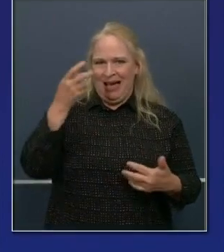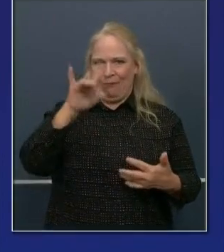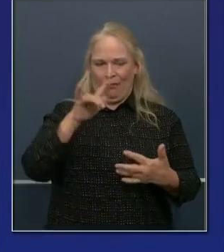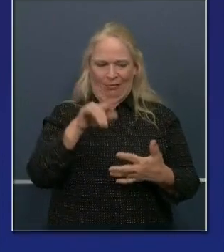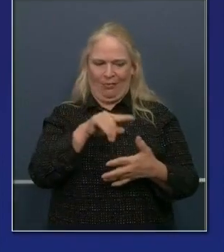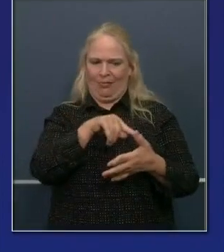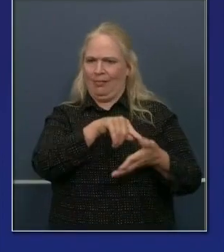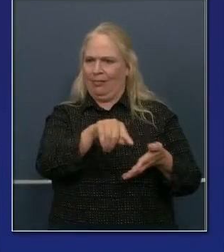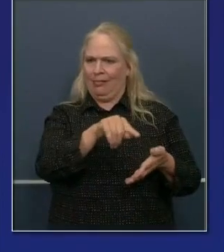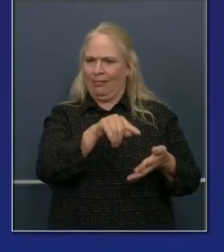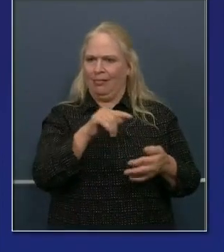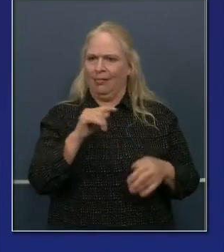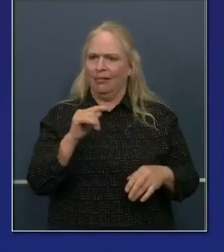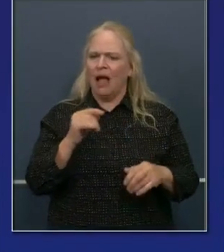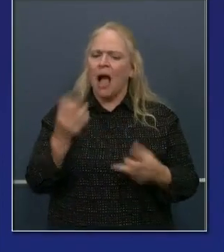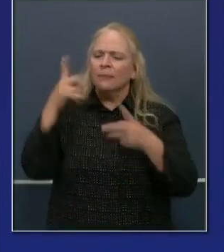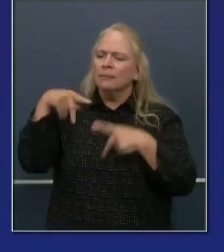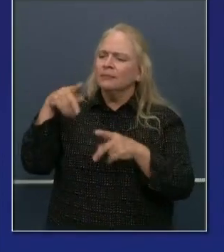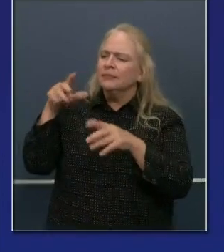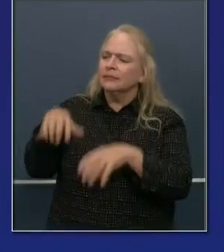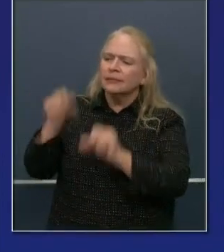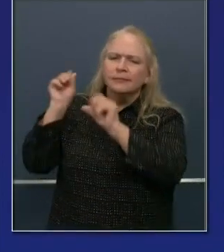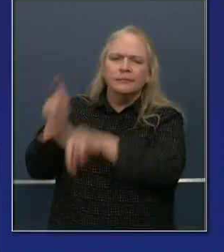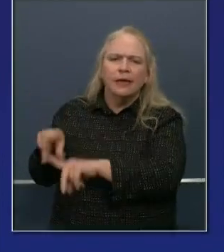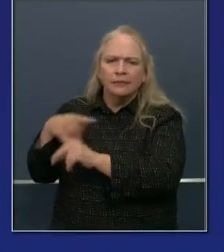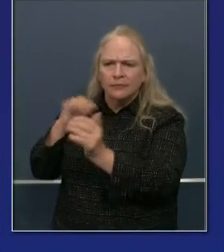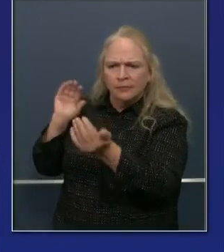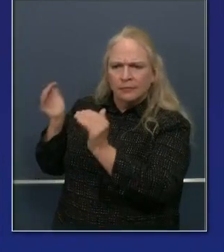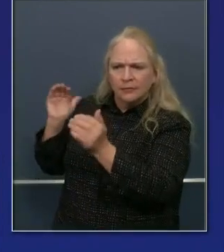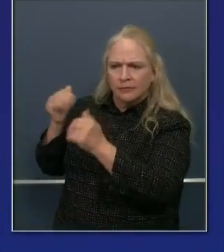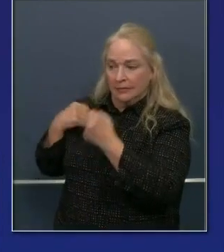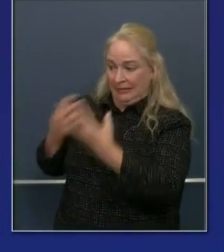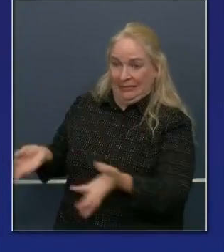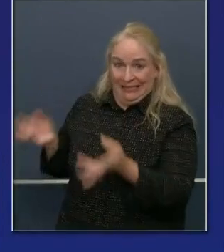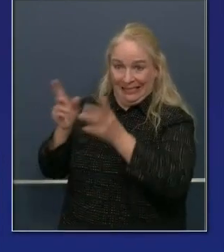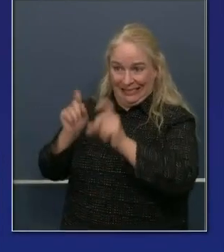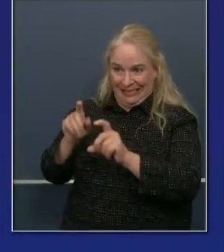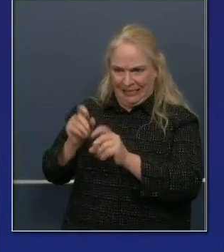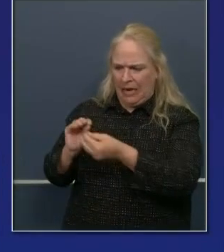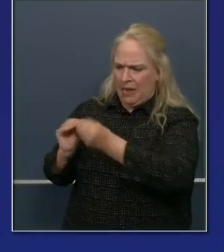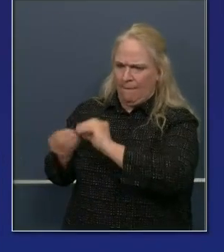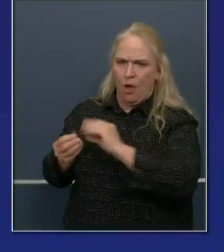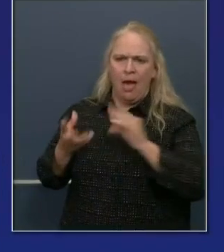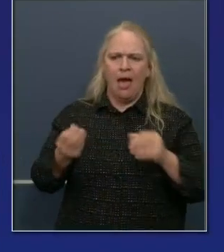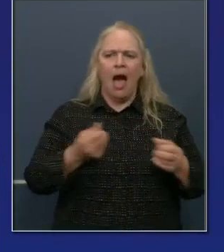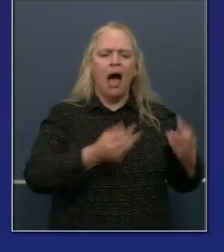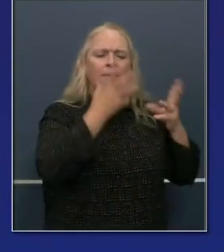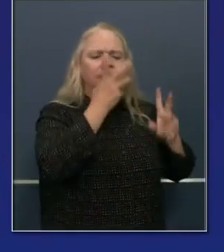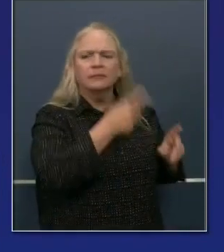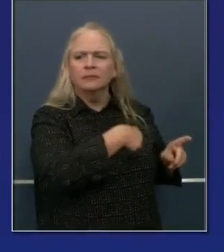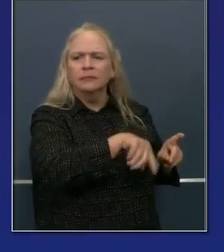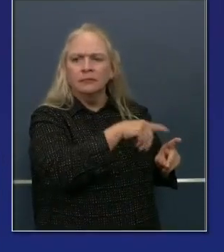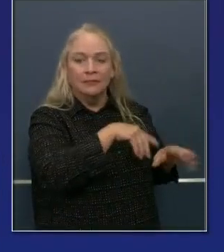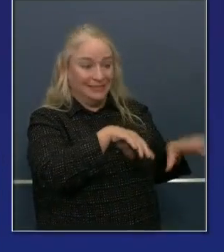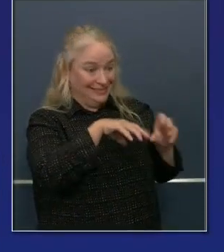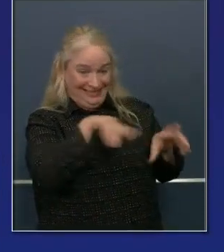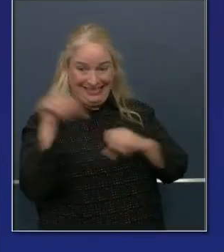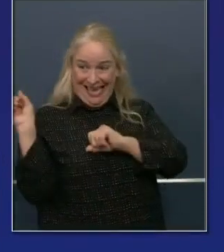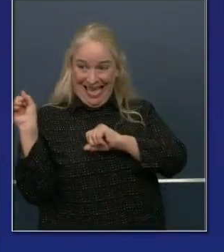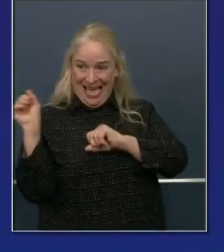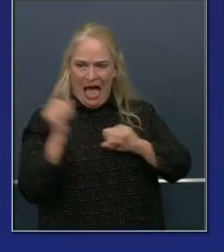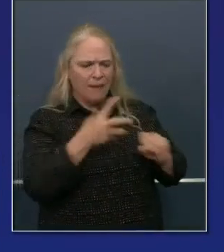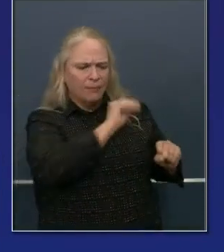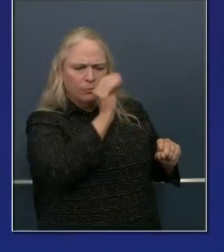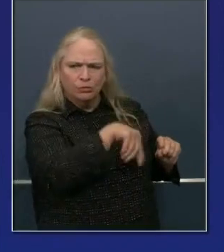remind you again, total number of tests performed and the percentage of people that test positive, the positivity rate.